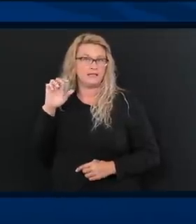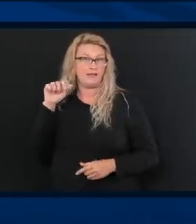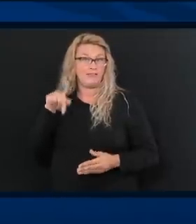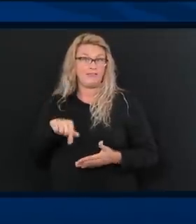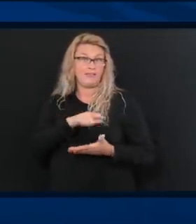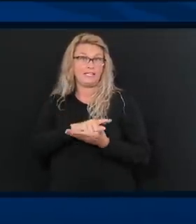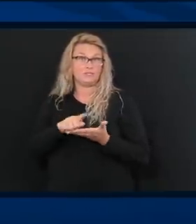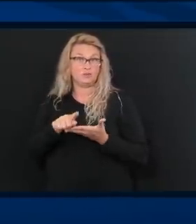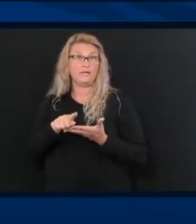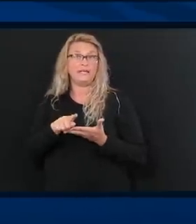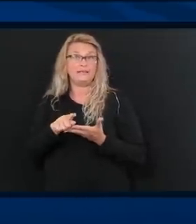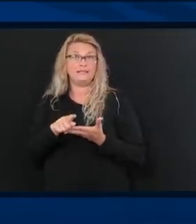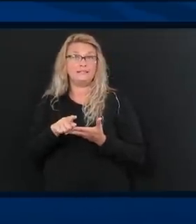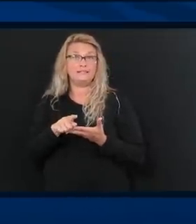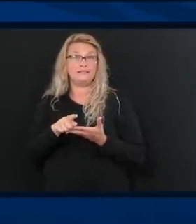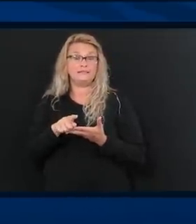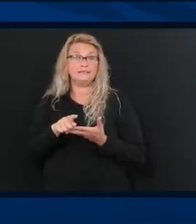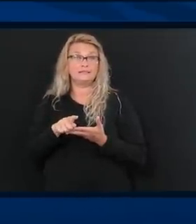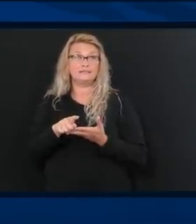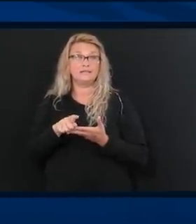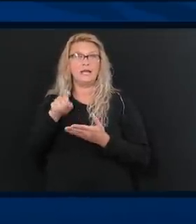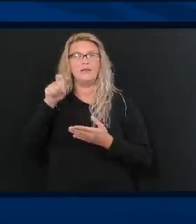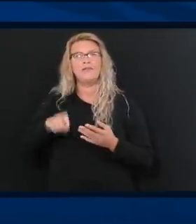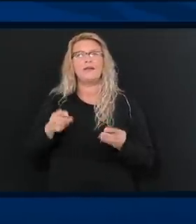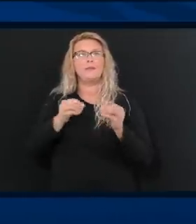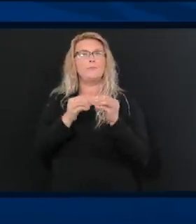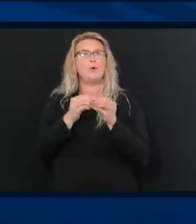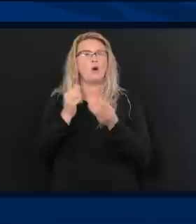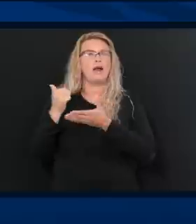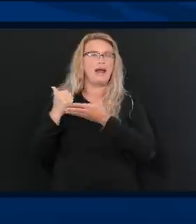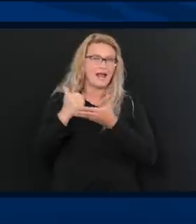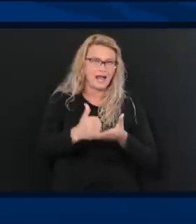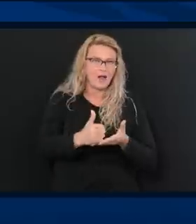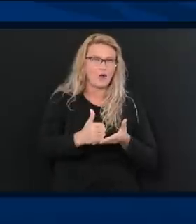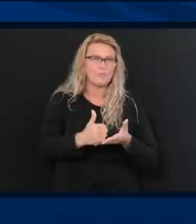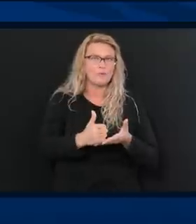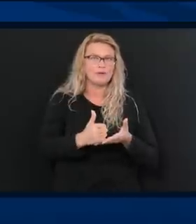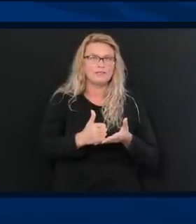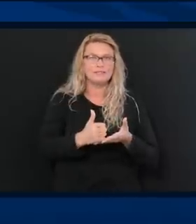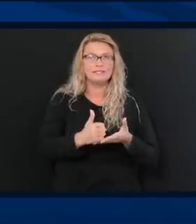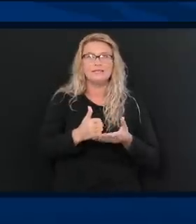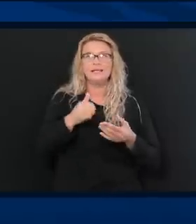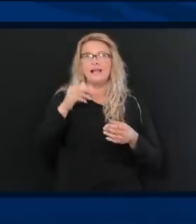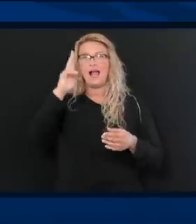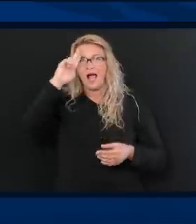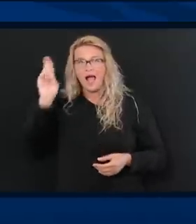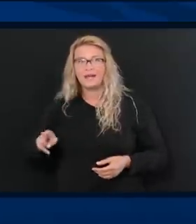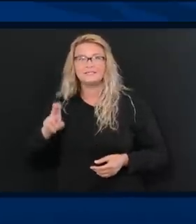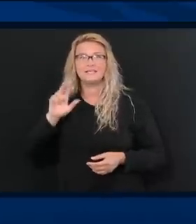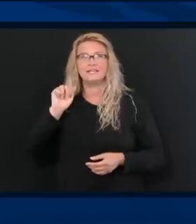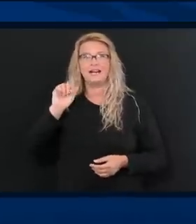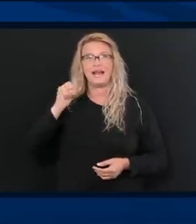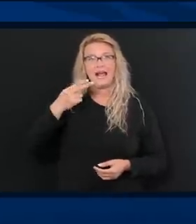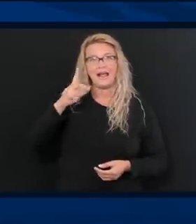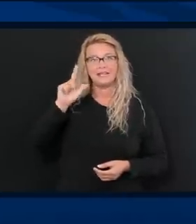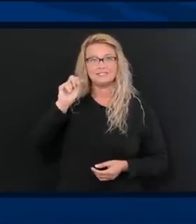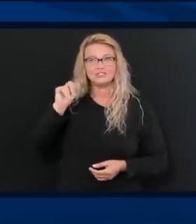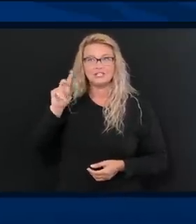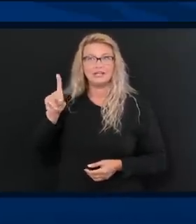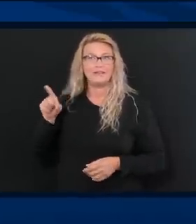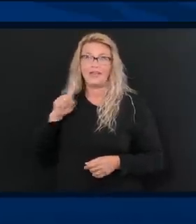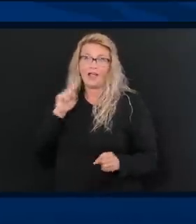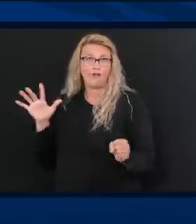saying, you know, they, they were needing some more assistance, um, just across the river from us in Huntington, Ashland, their hospitals at capacity.